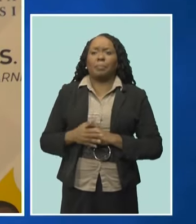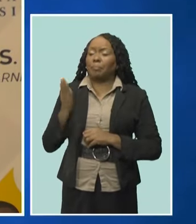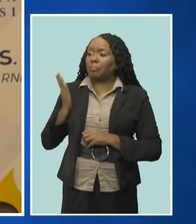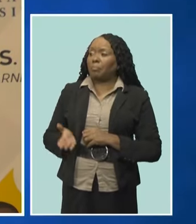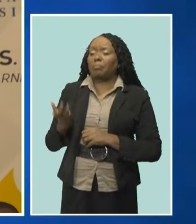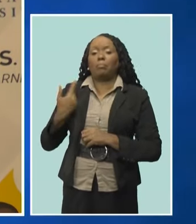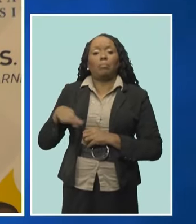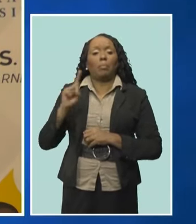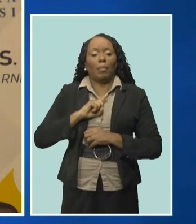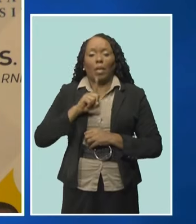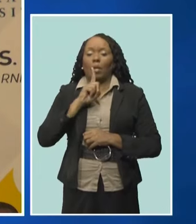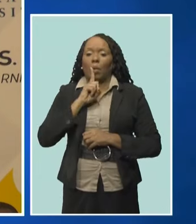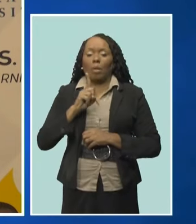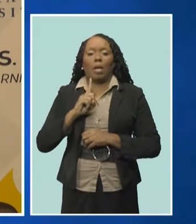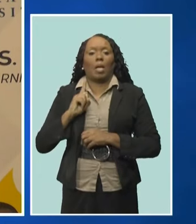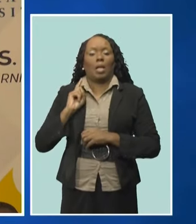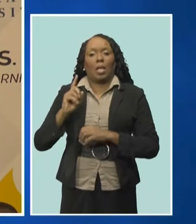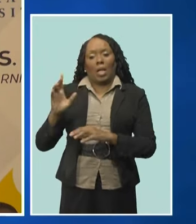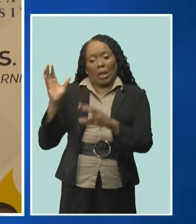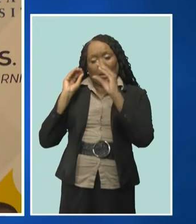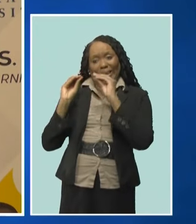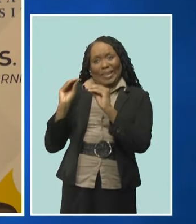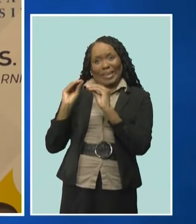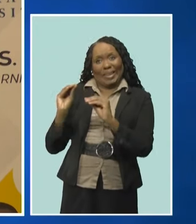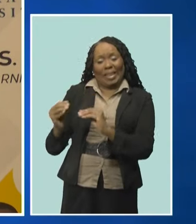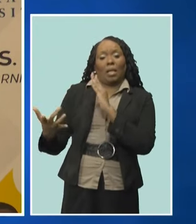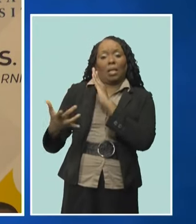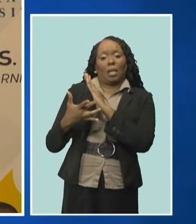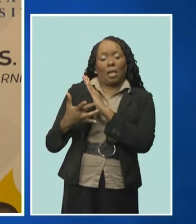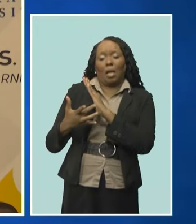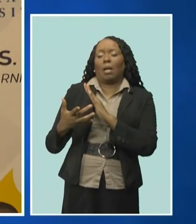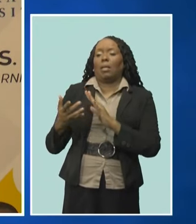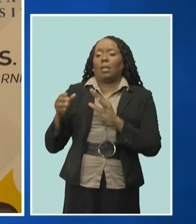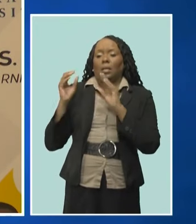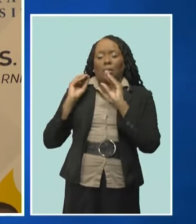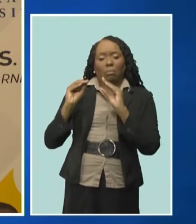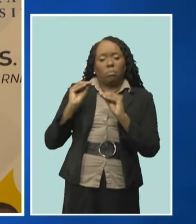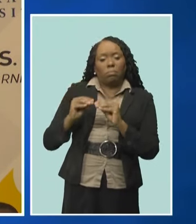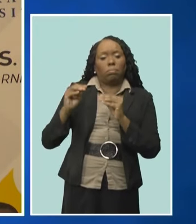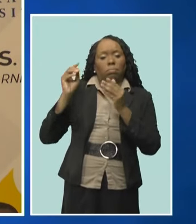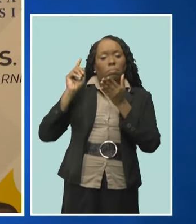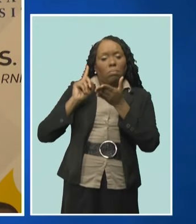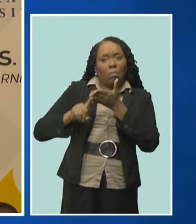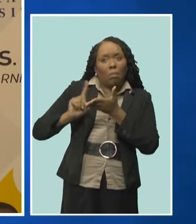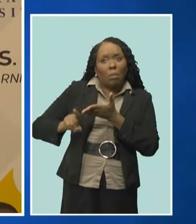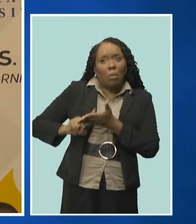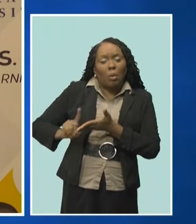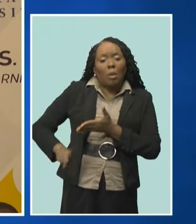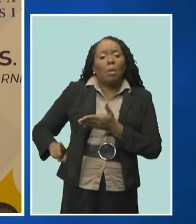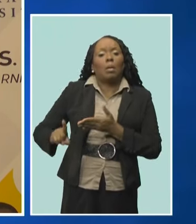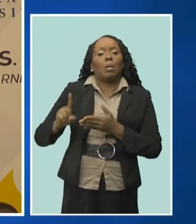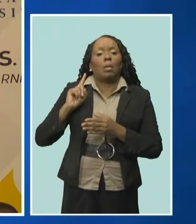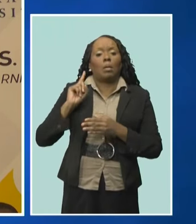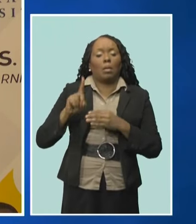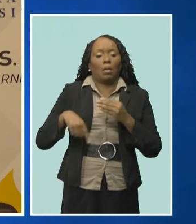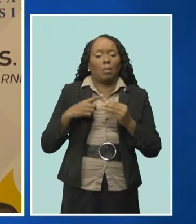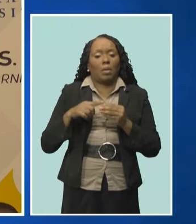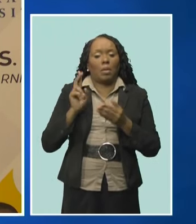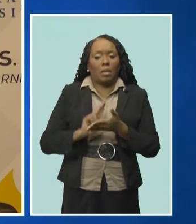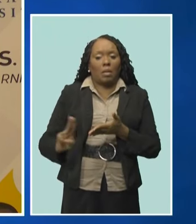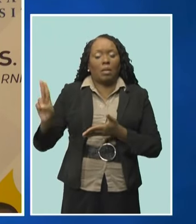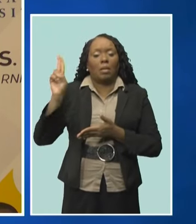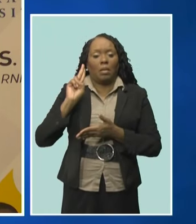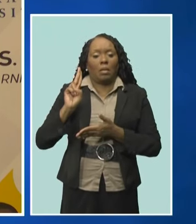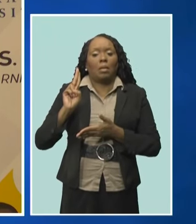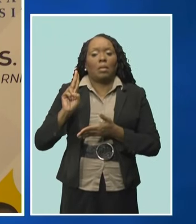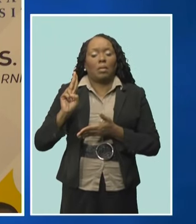into the teaching, technological and applied research capacities of the university in the field of